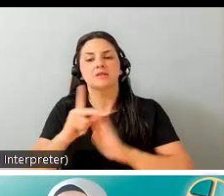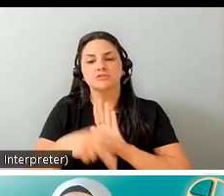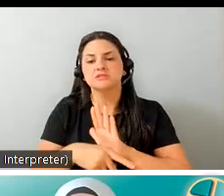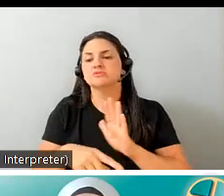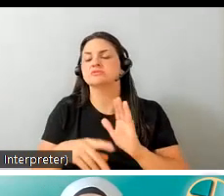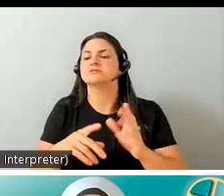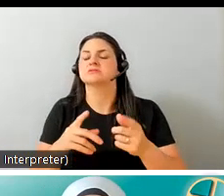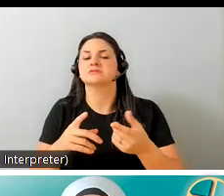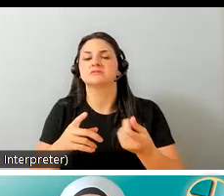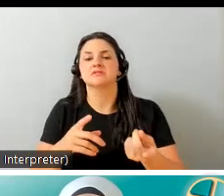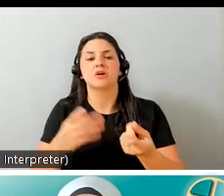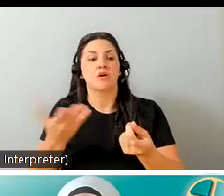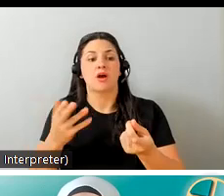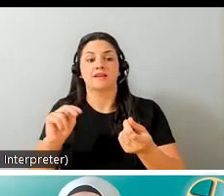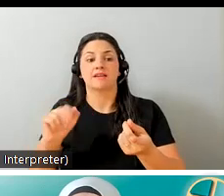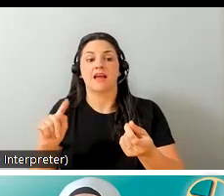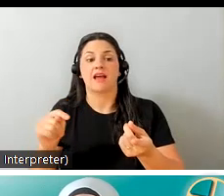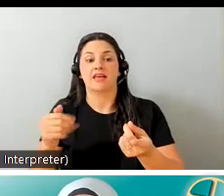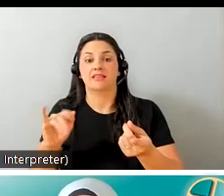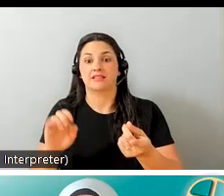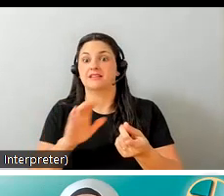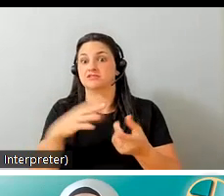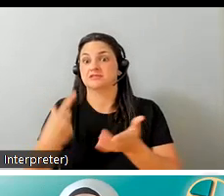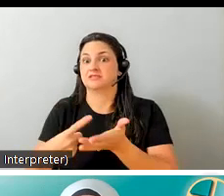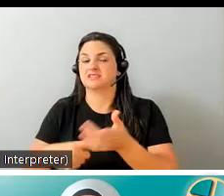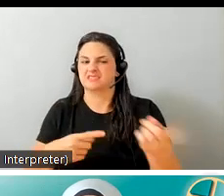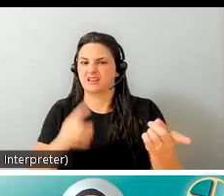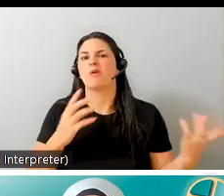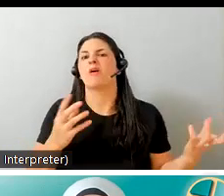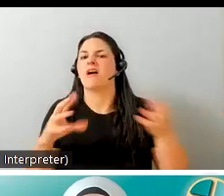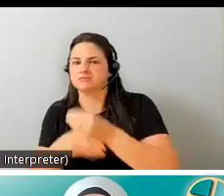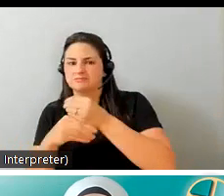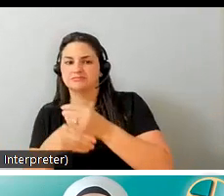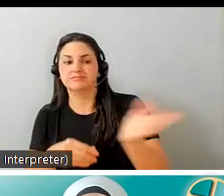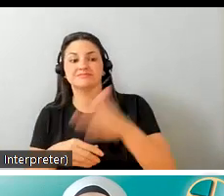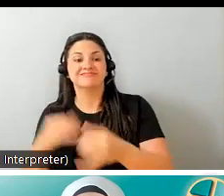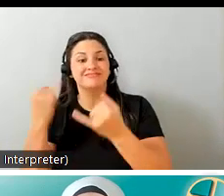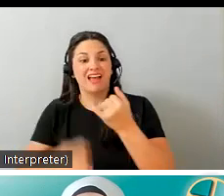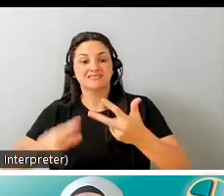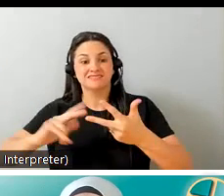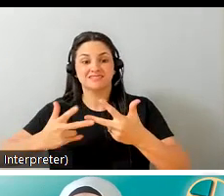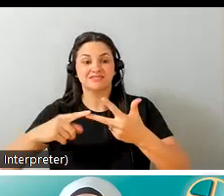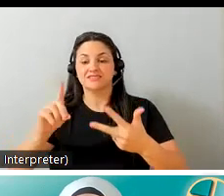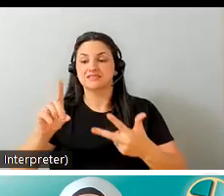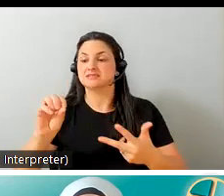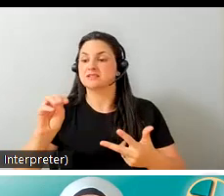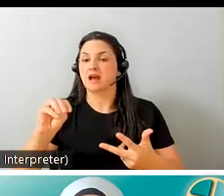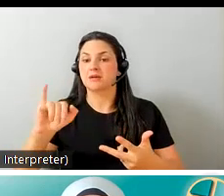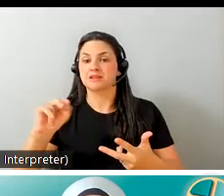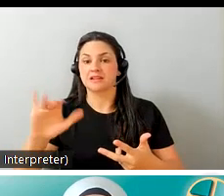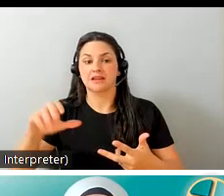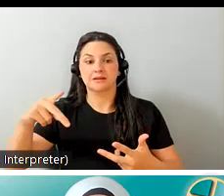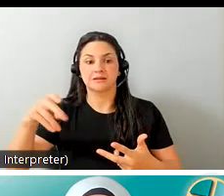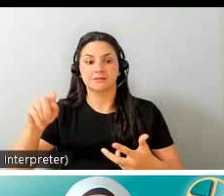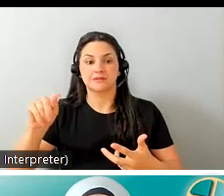aspect that natalie has touched based on and lastly dominic peters who currently works as an embedded systems engineer